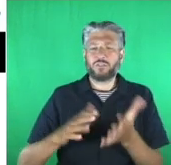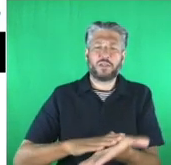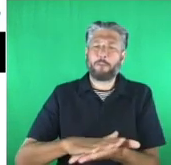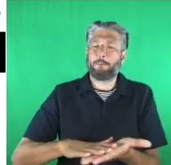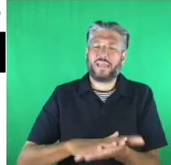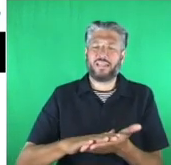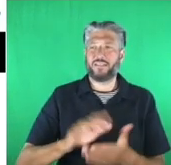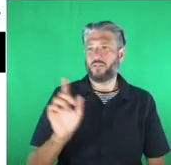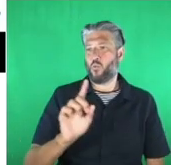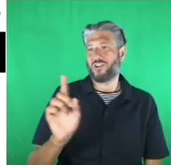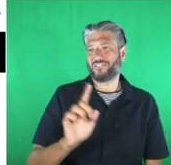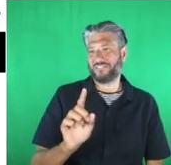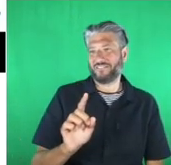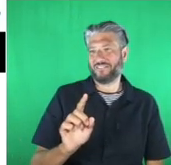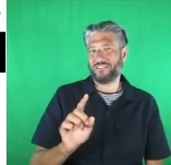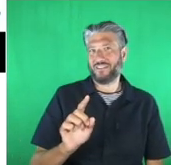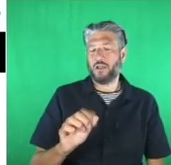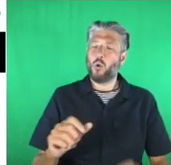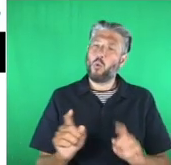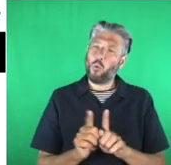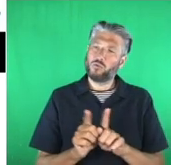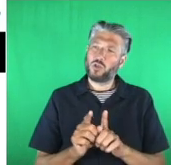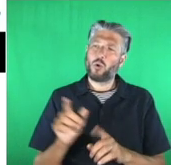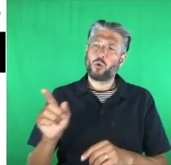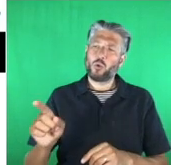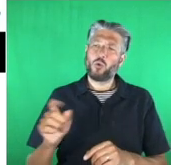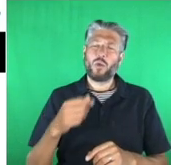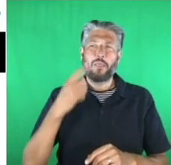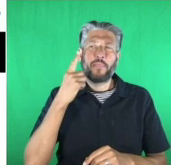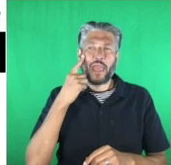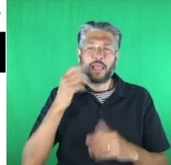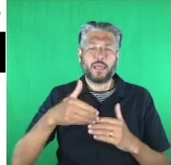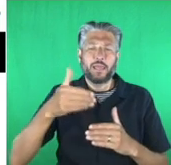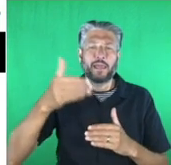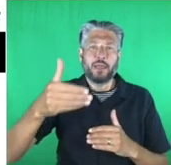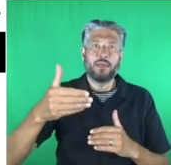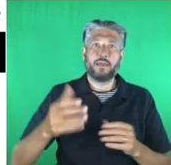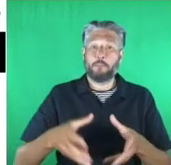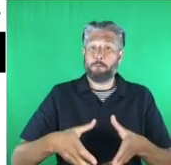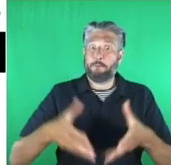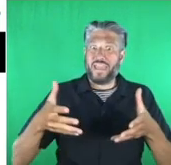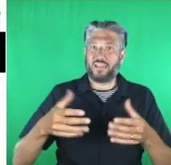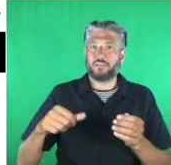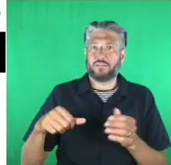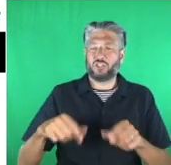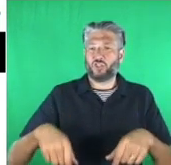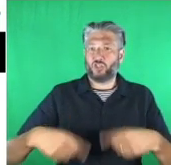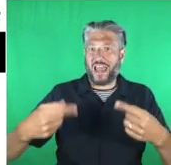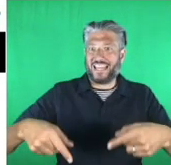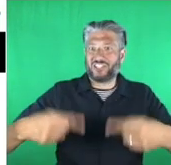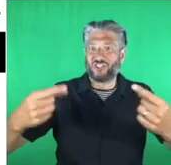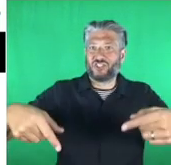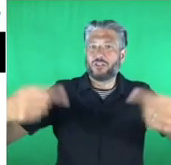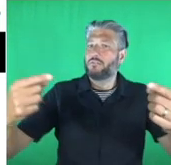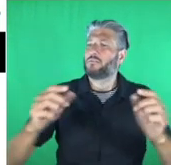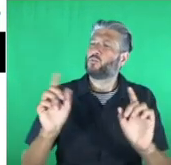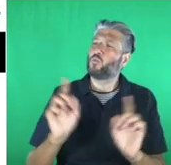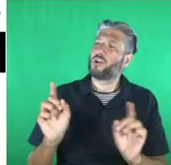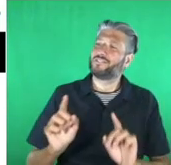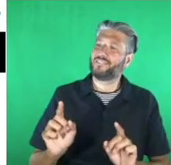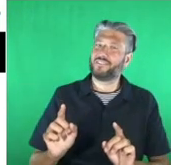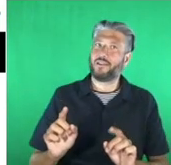the biggest challenges over the next few years, um, where we can really make a difference